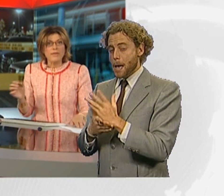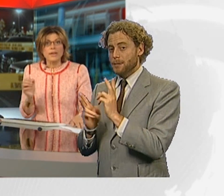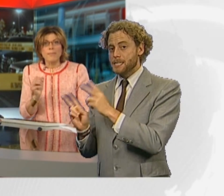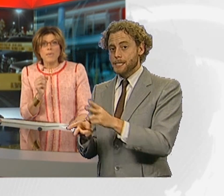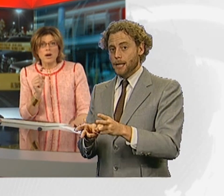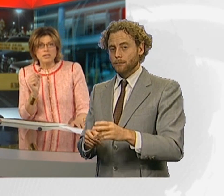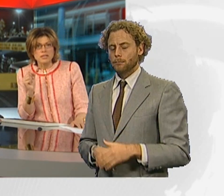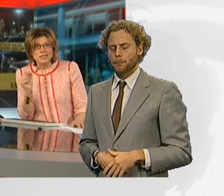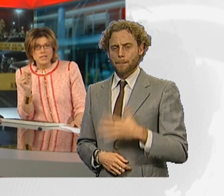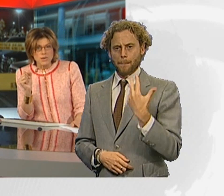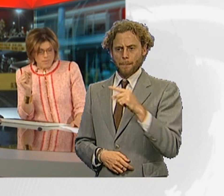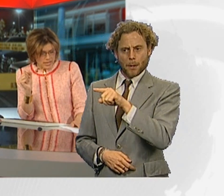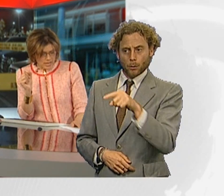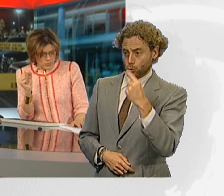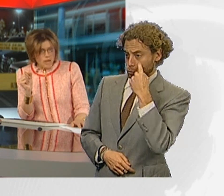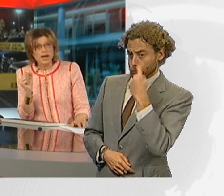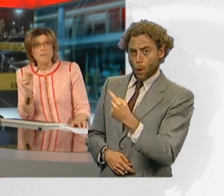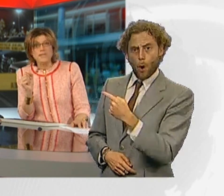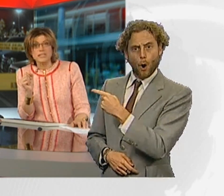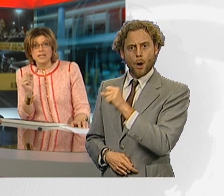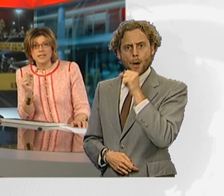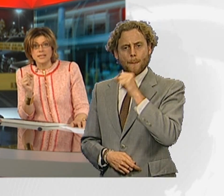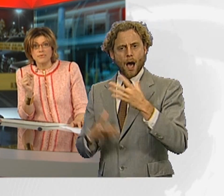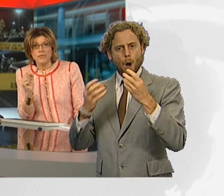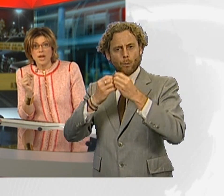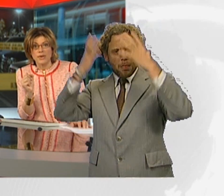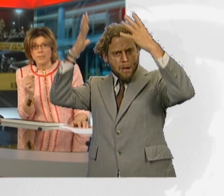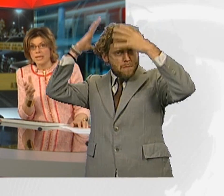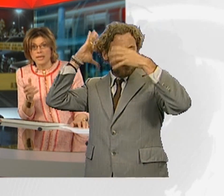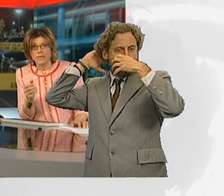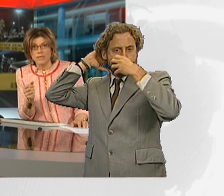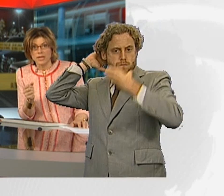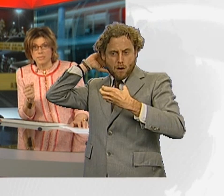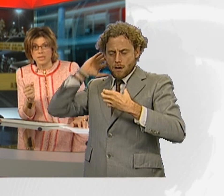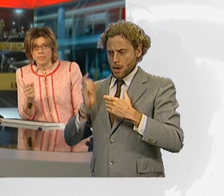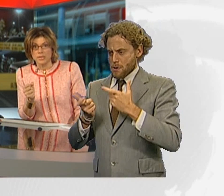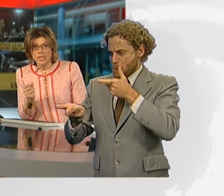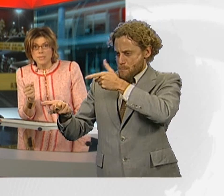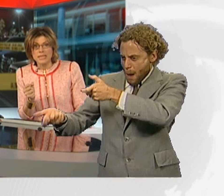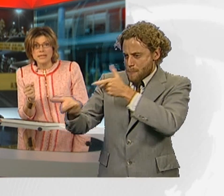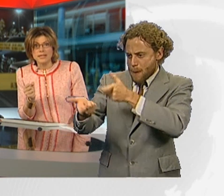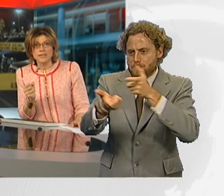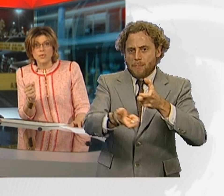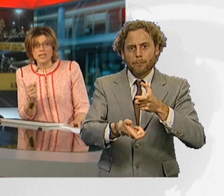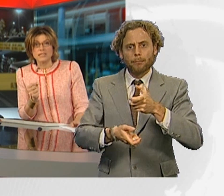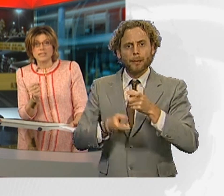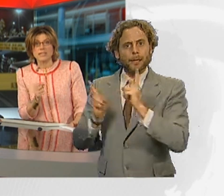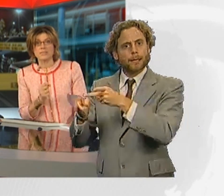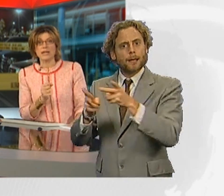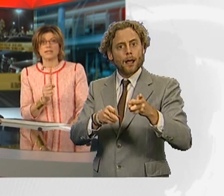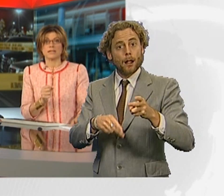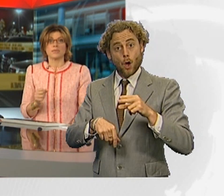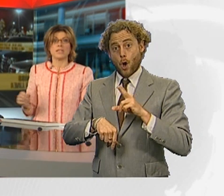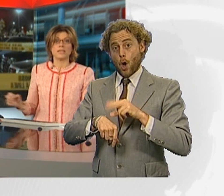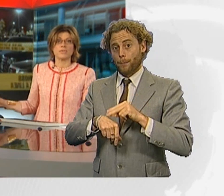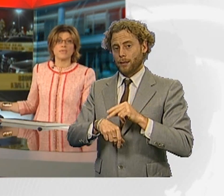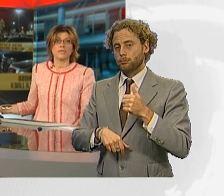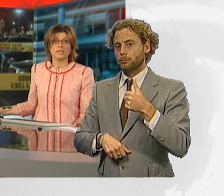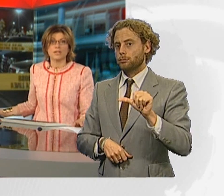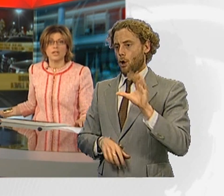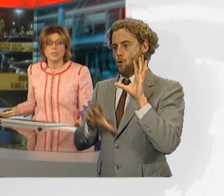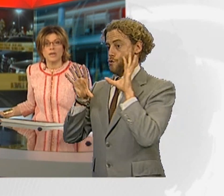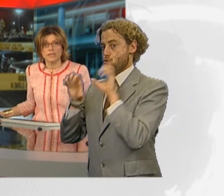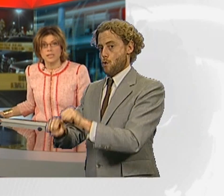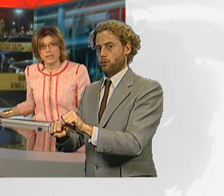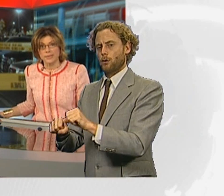wearing a mask, slowly making his way up the stairs and then firing, picking random people. Police have arrested the suspected gunman. He was